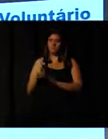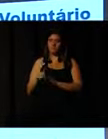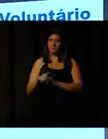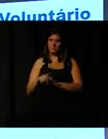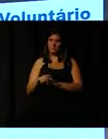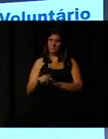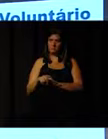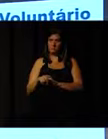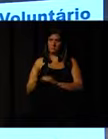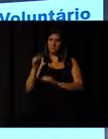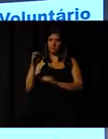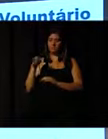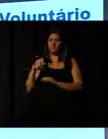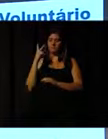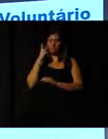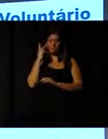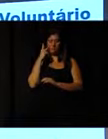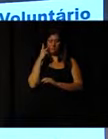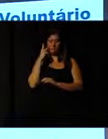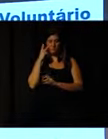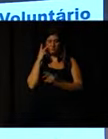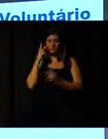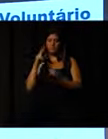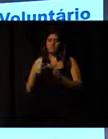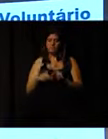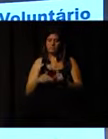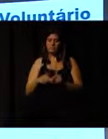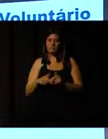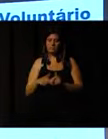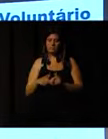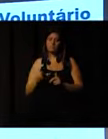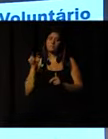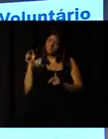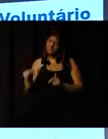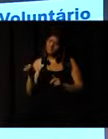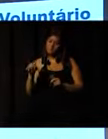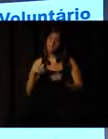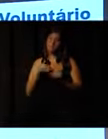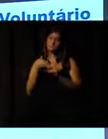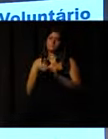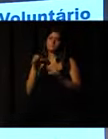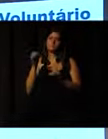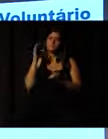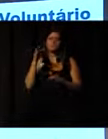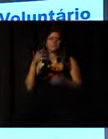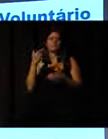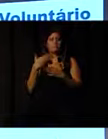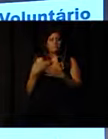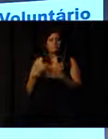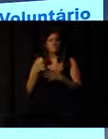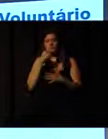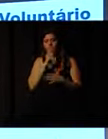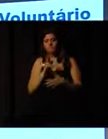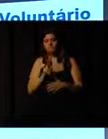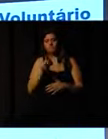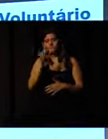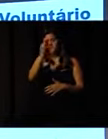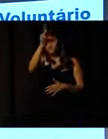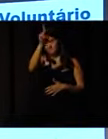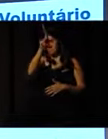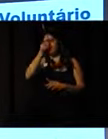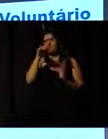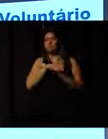board of directors, we consider this career, and